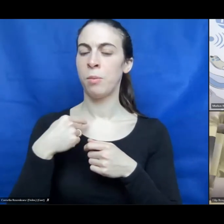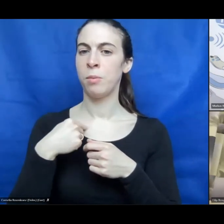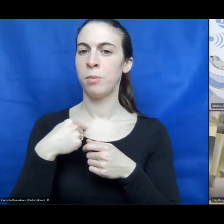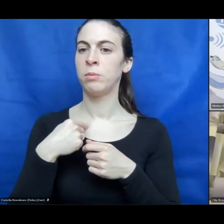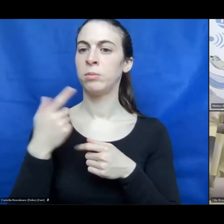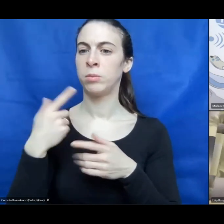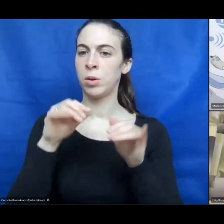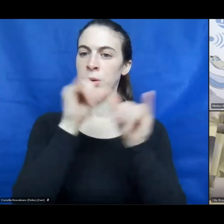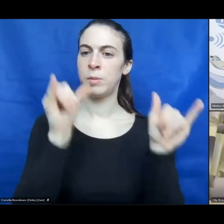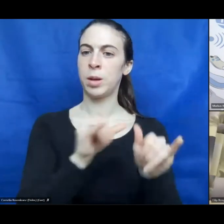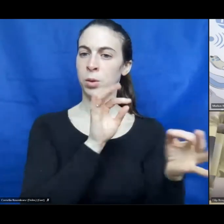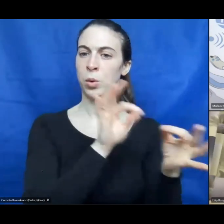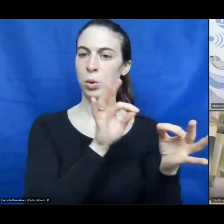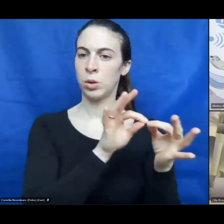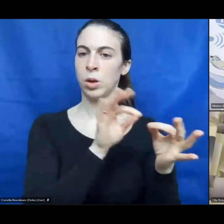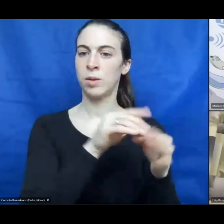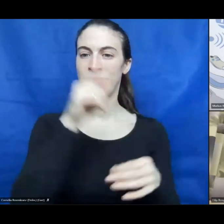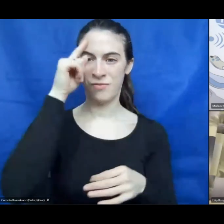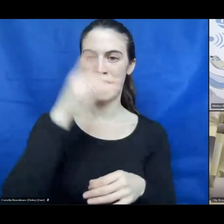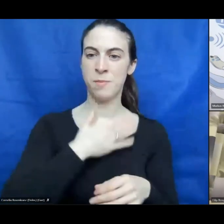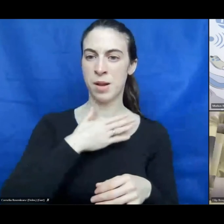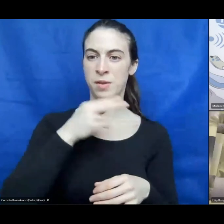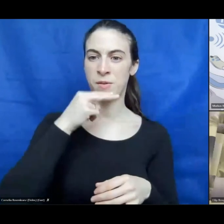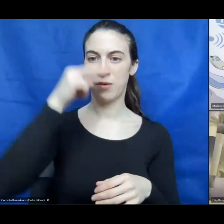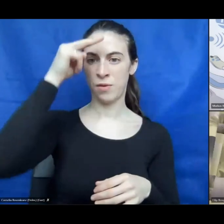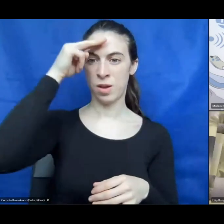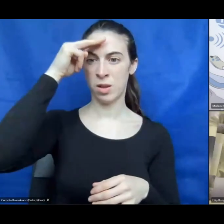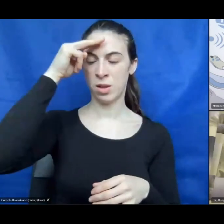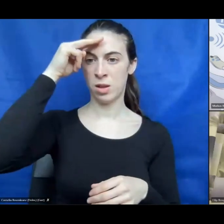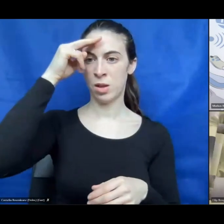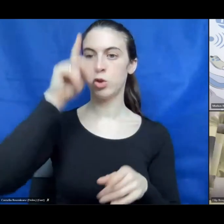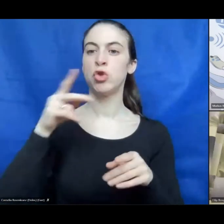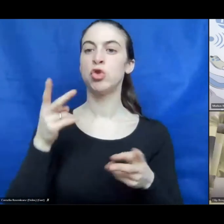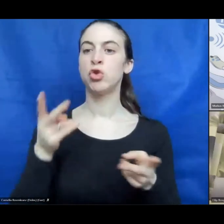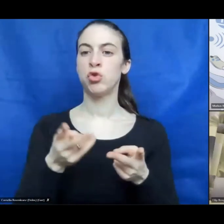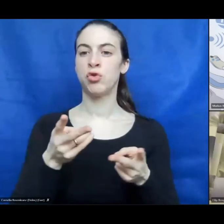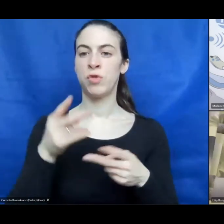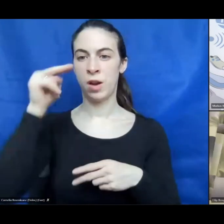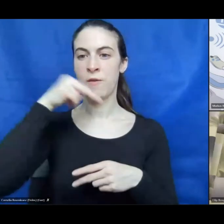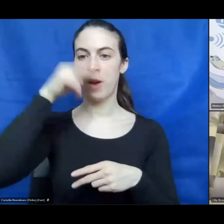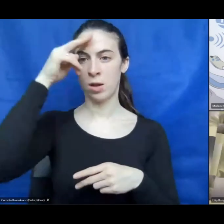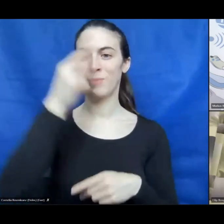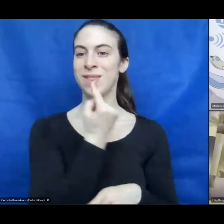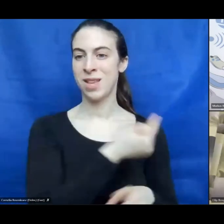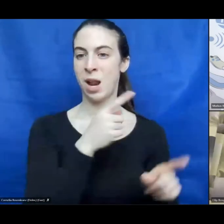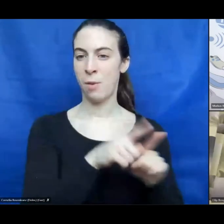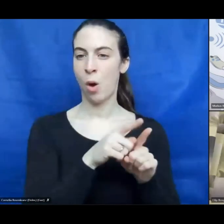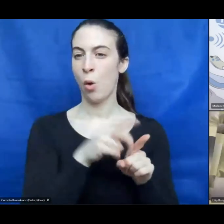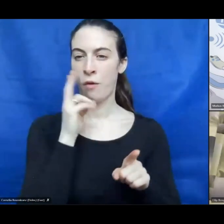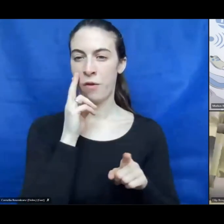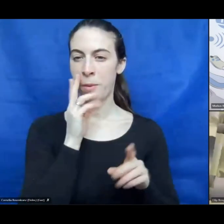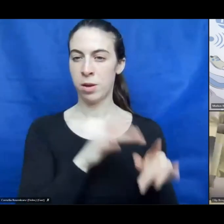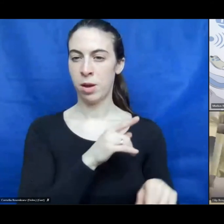bank which knows my father-in-law and my father-in-law had a business and